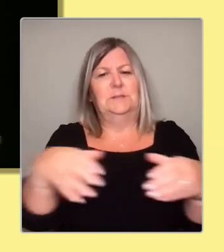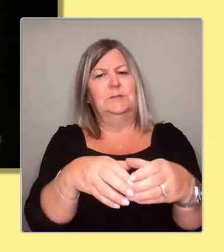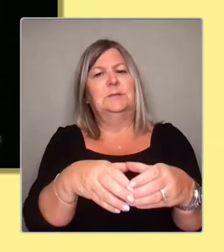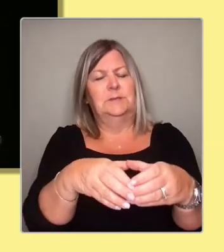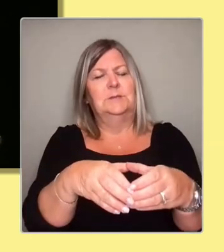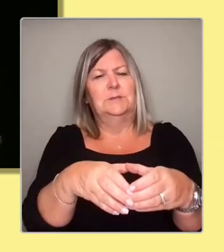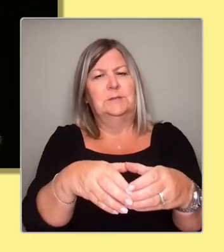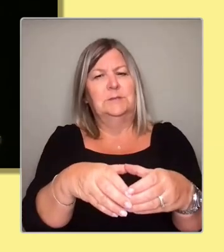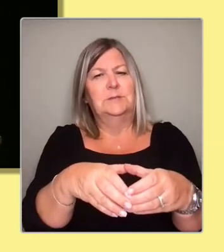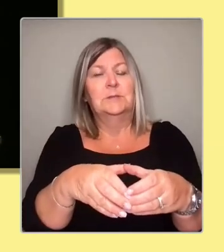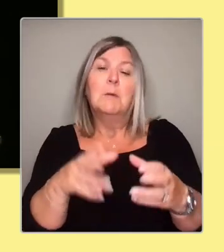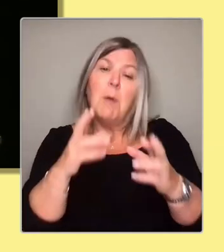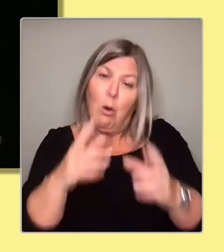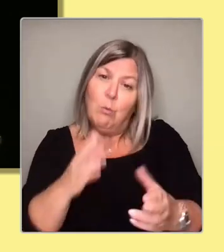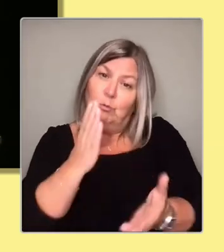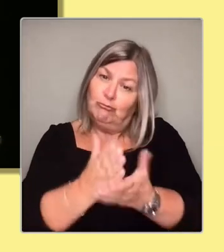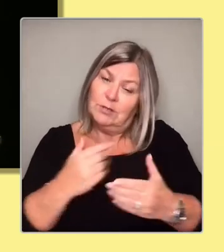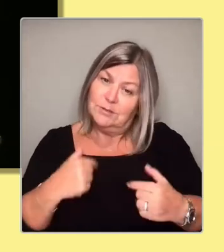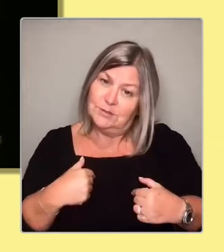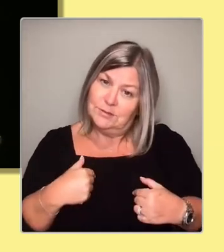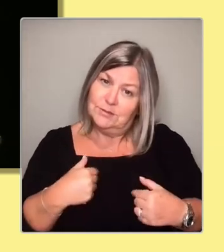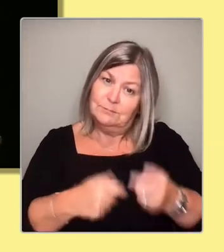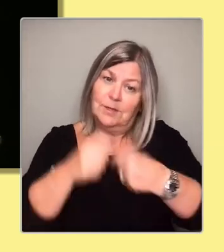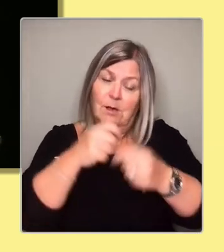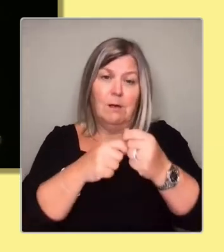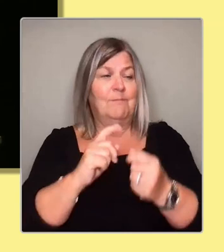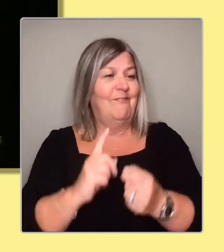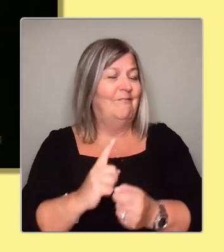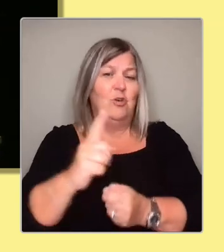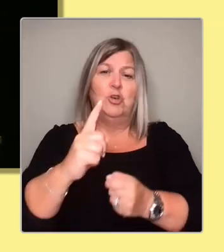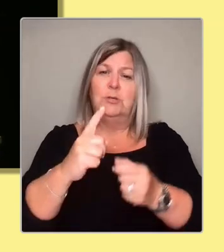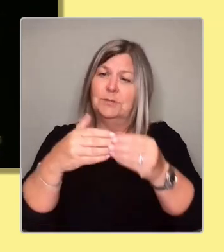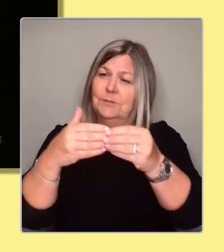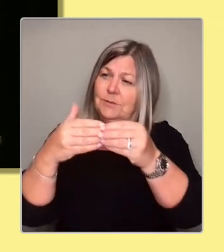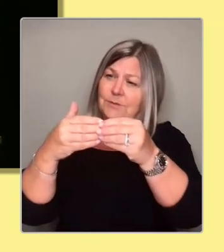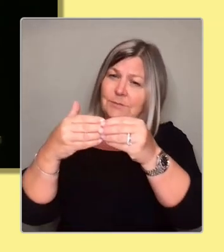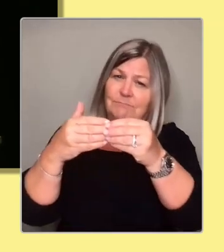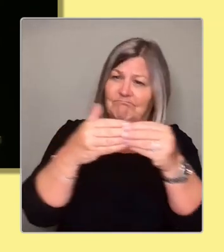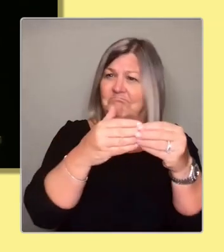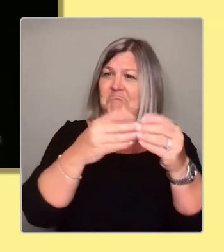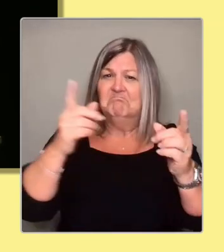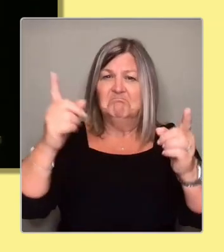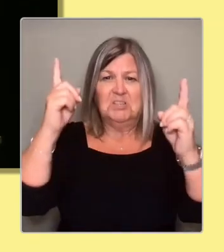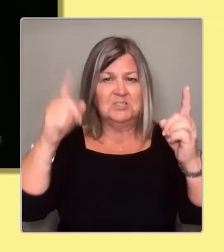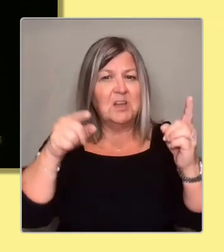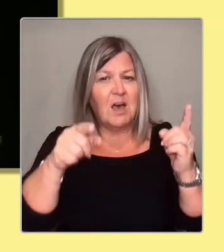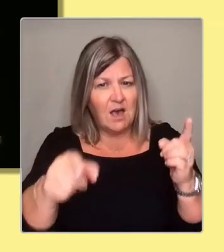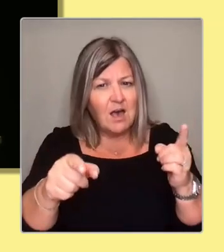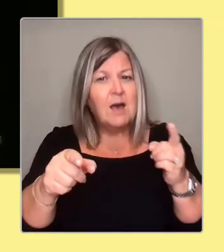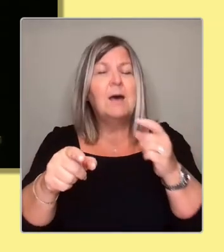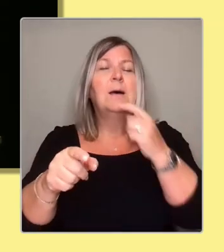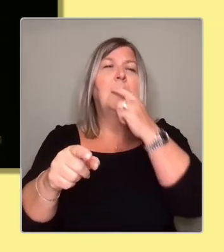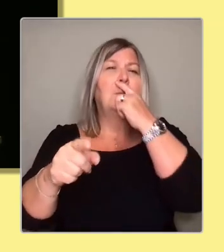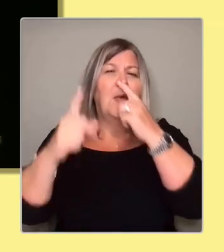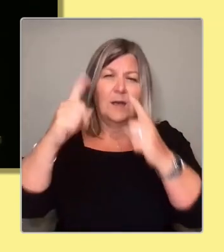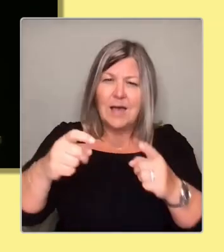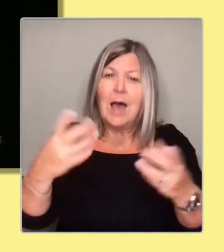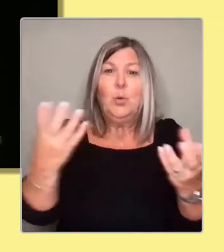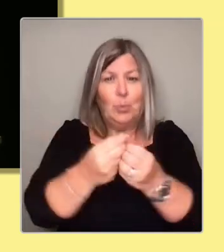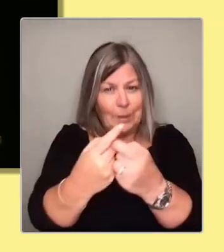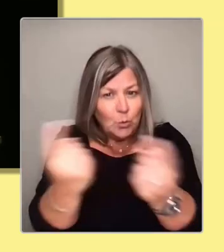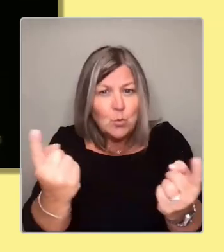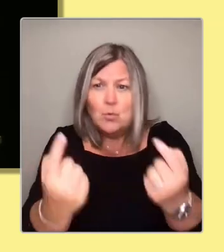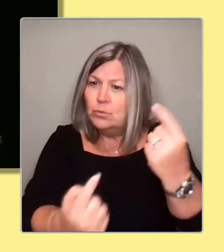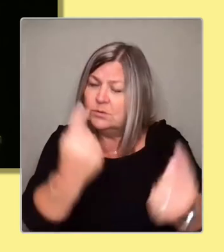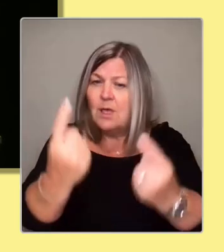First Minister, your first activist, so I can lead from the front, so I can chat those doors with you, I can pound those pavements. I can look into the whites of the